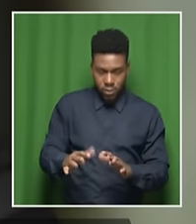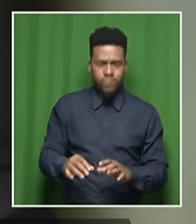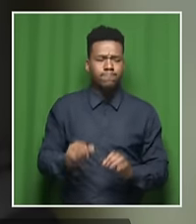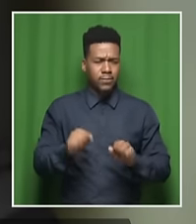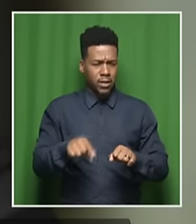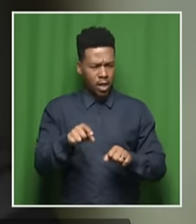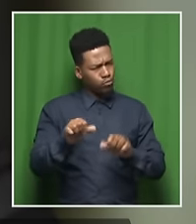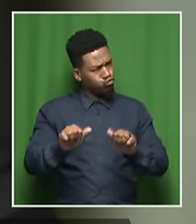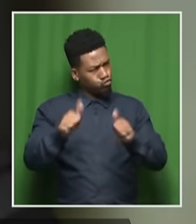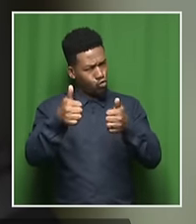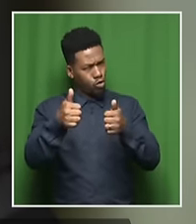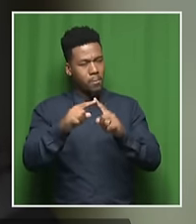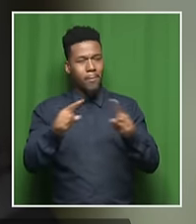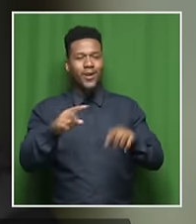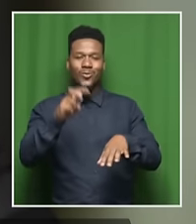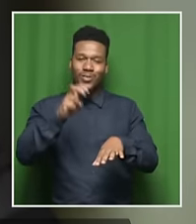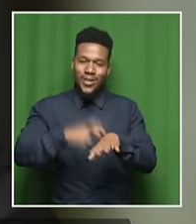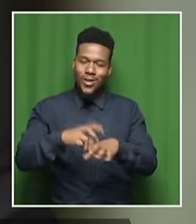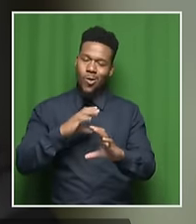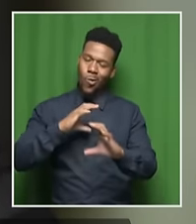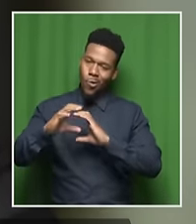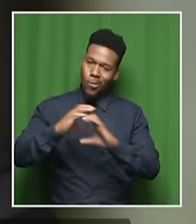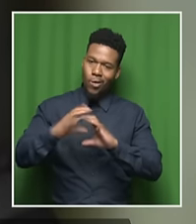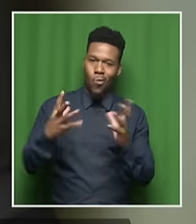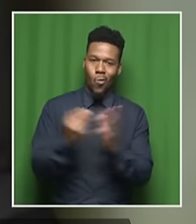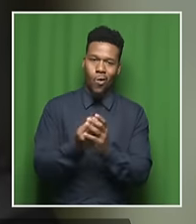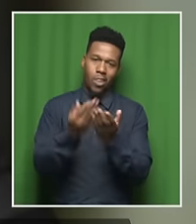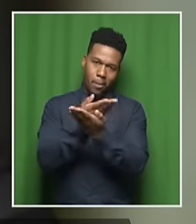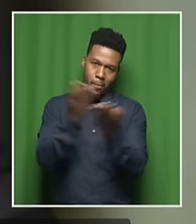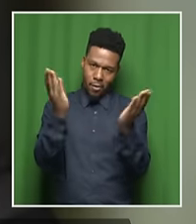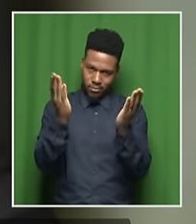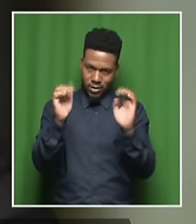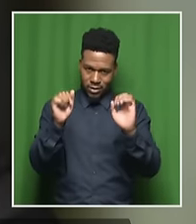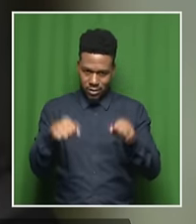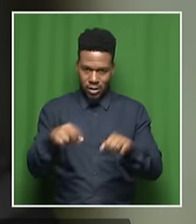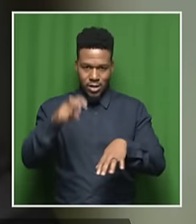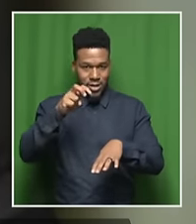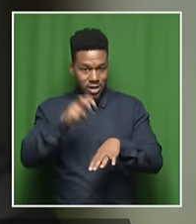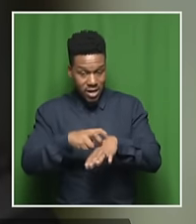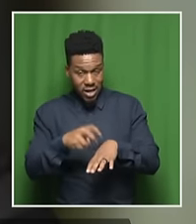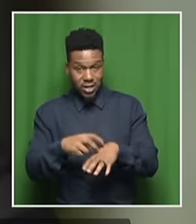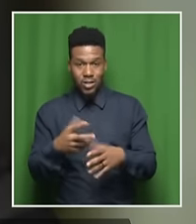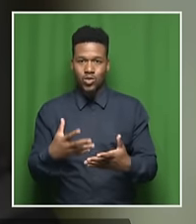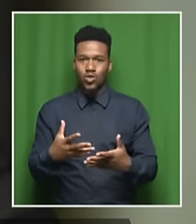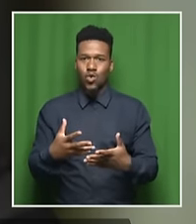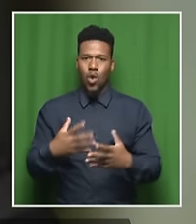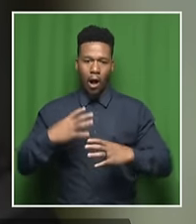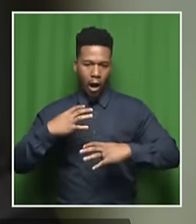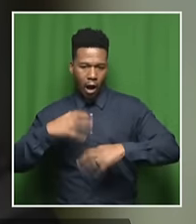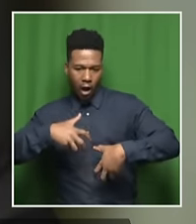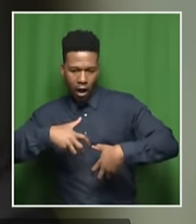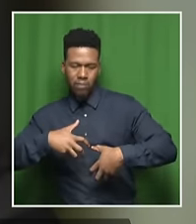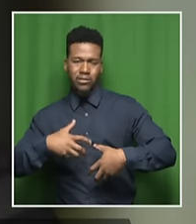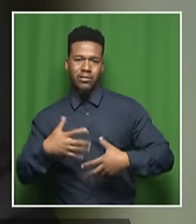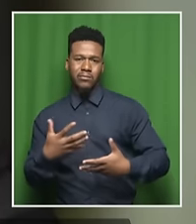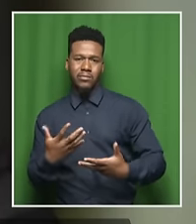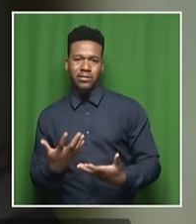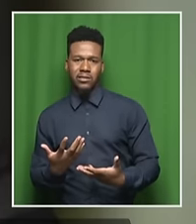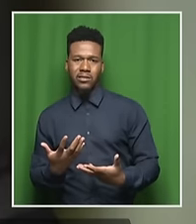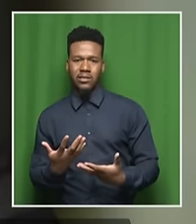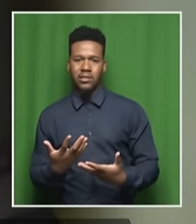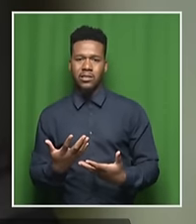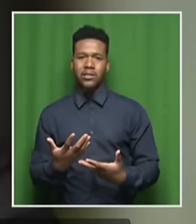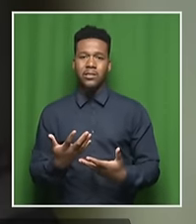to speak to the public as well, at the end of the day, there's going to be adaptions are going to be required, like people did in terms of